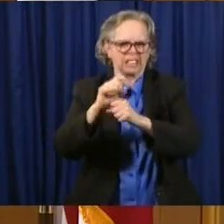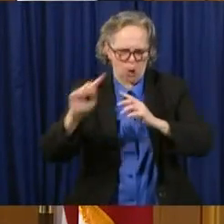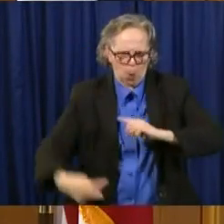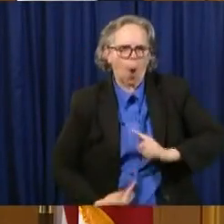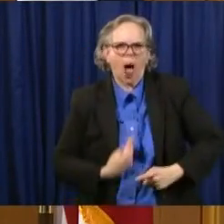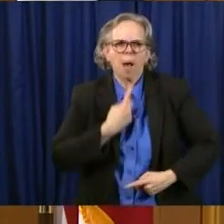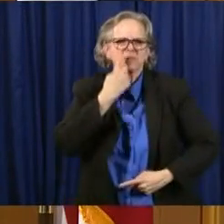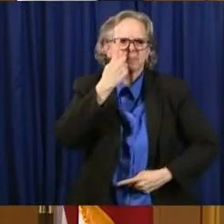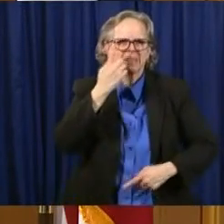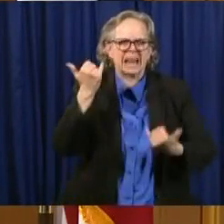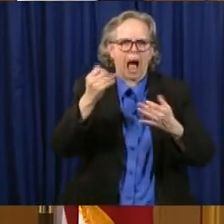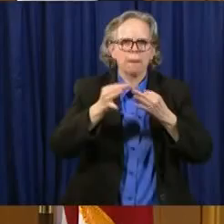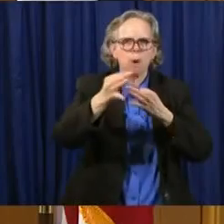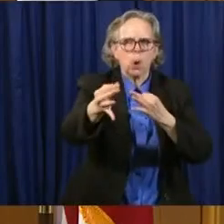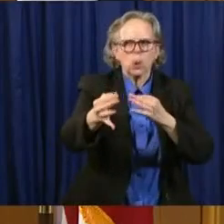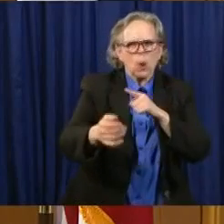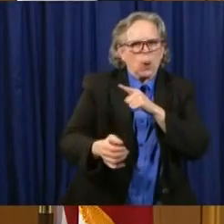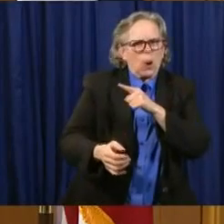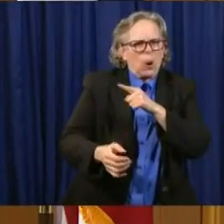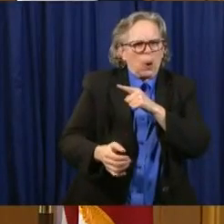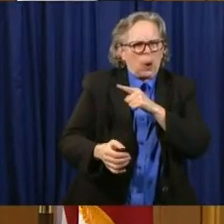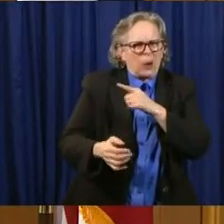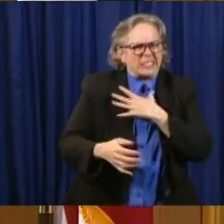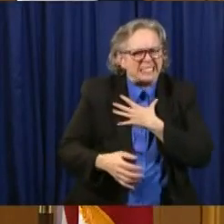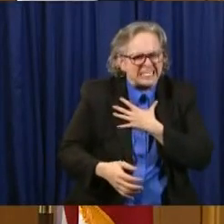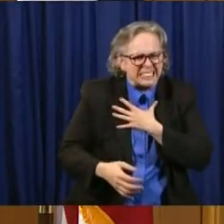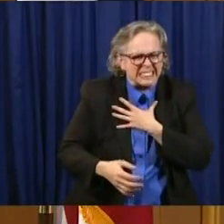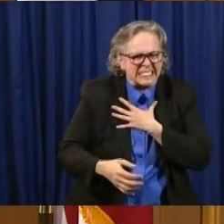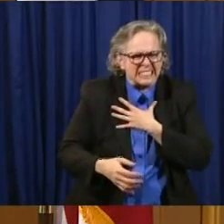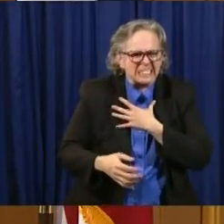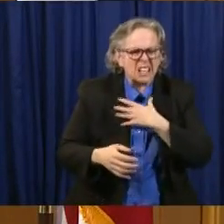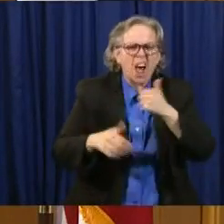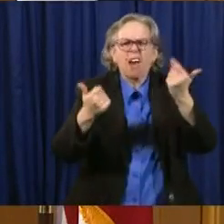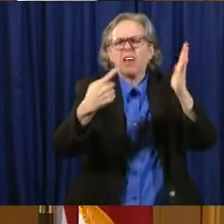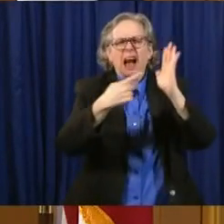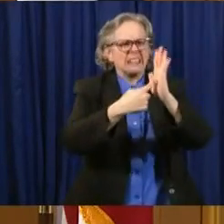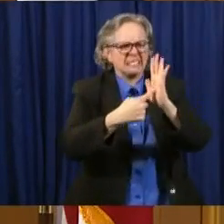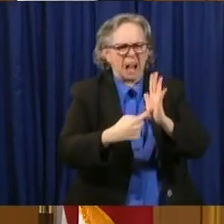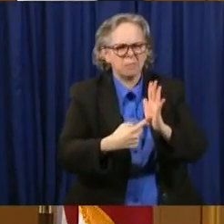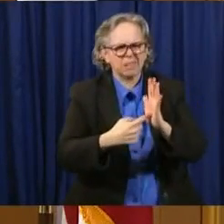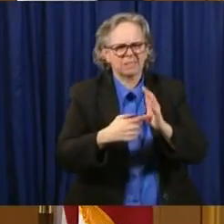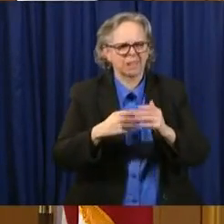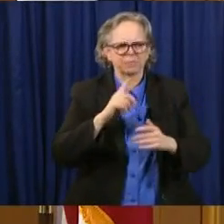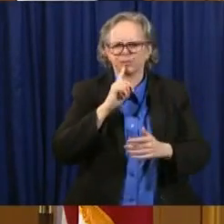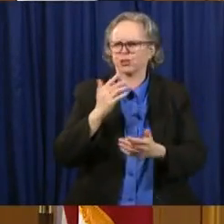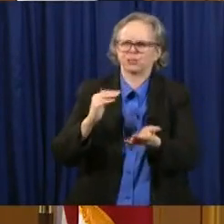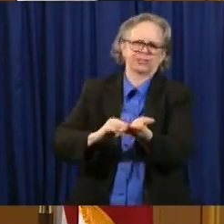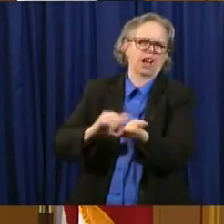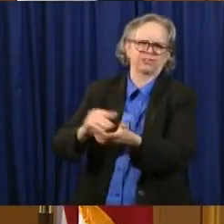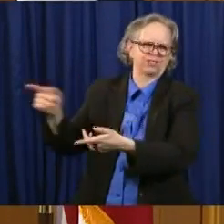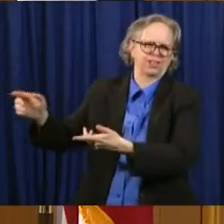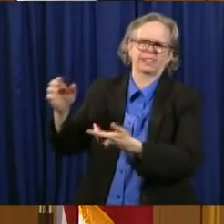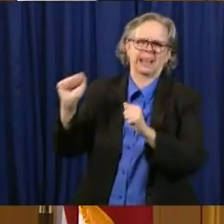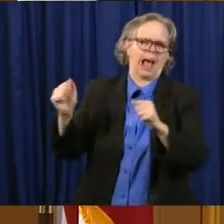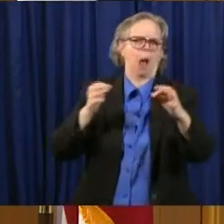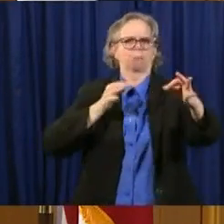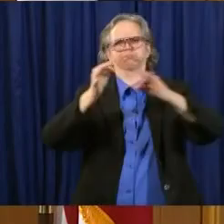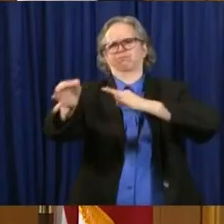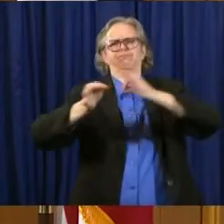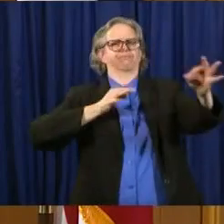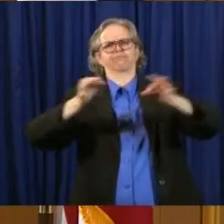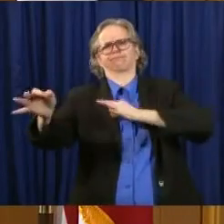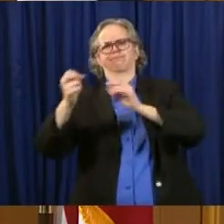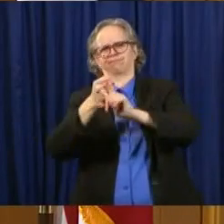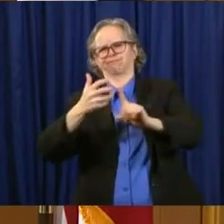a few months. Uh, there's many other examples that I'm sure Dr. Acton will share with you of concerns, uh,